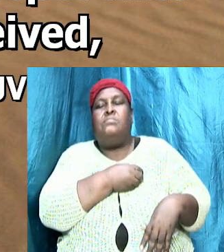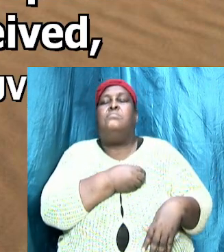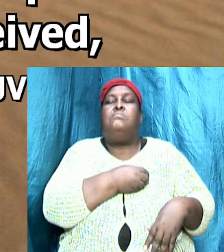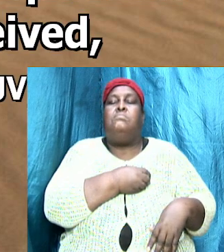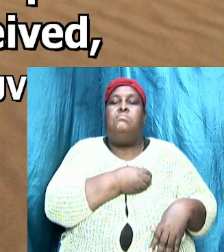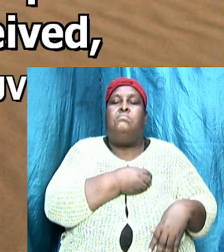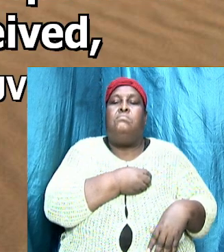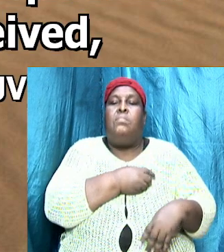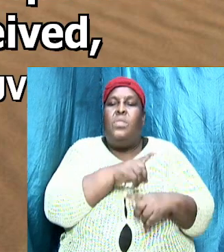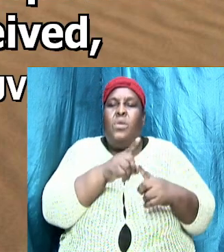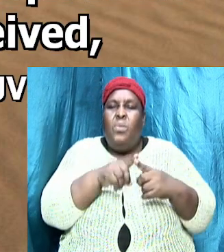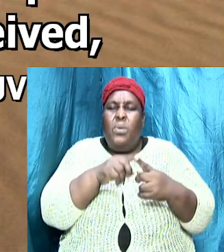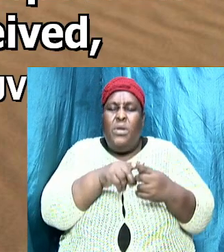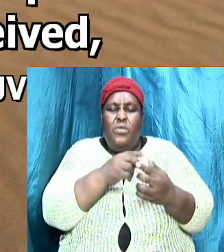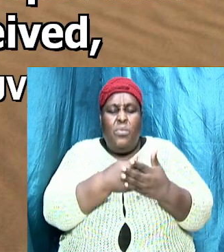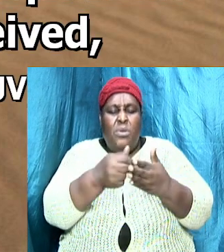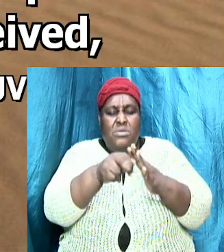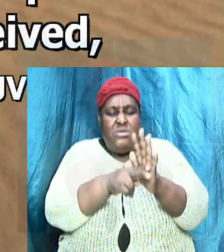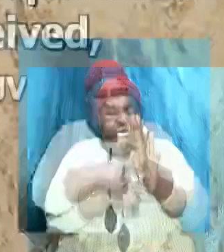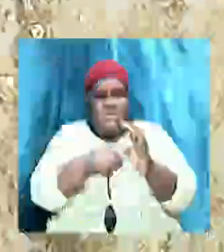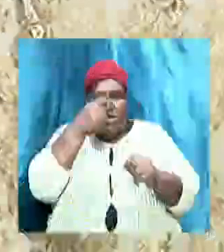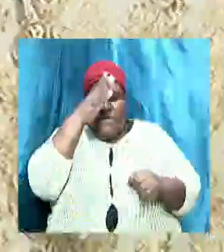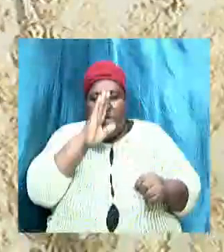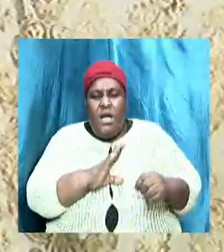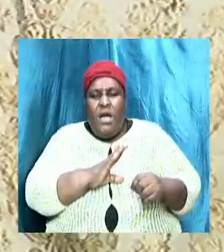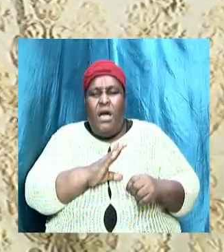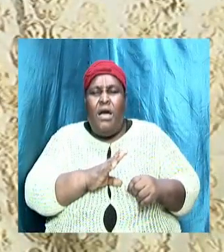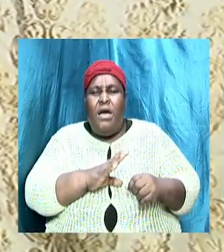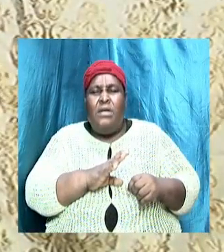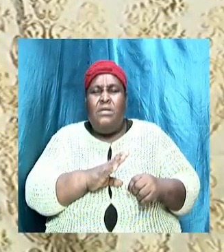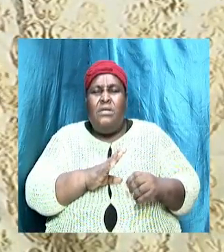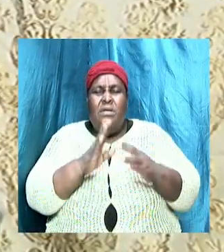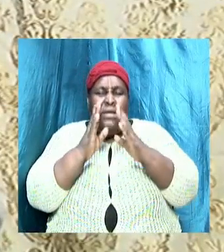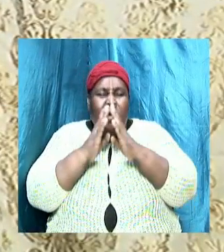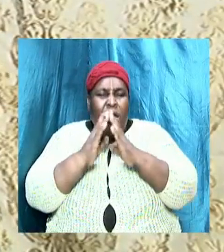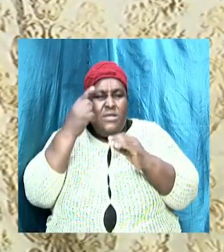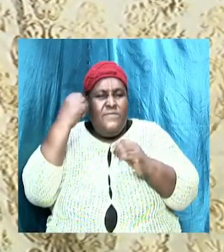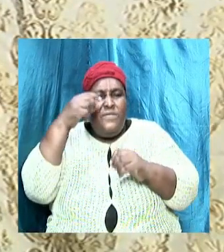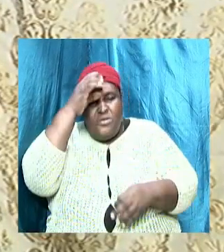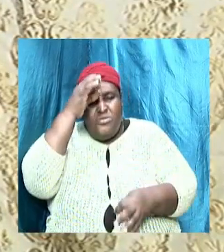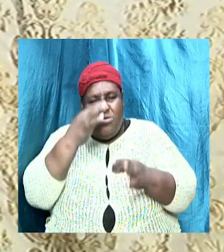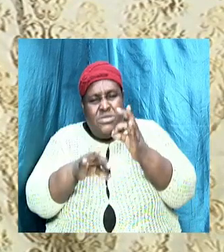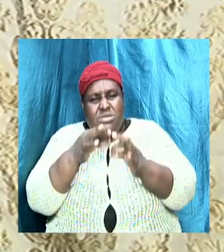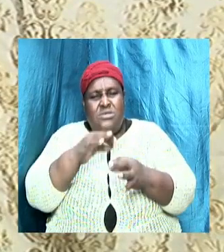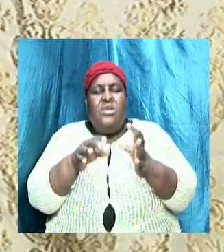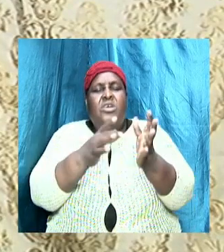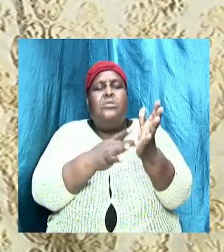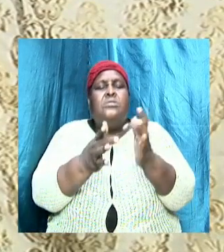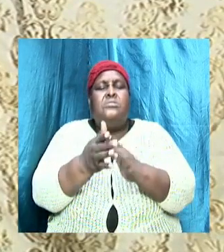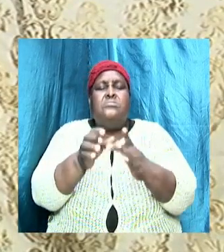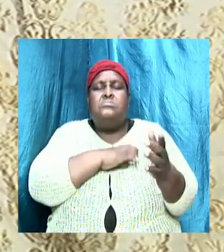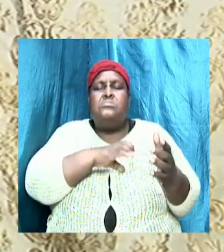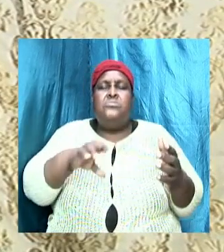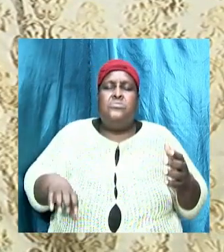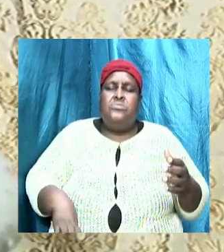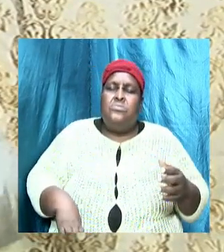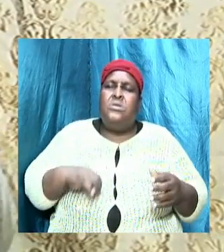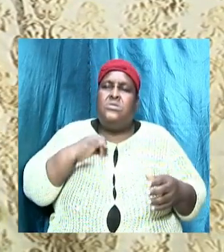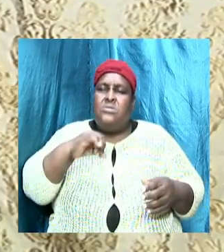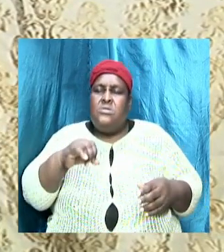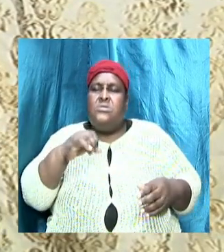when the righteousness of God demanded justice Jesus Christ was the one that